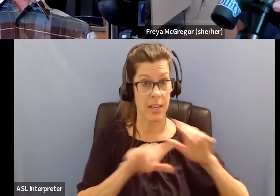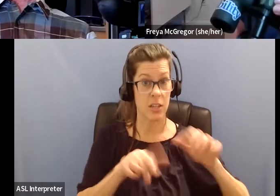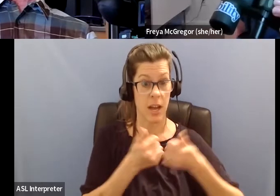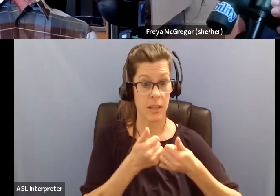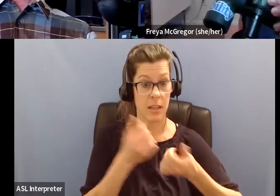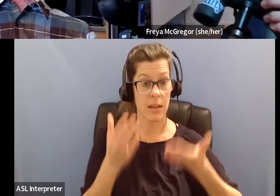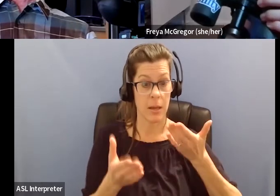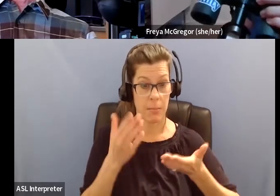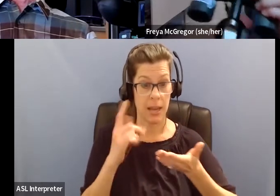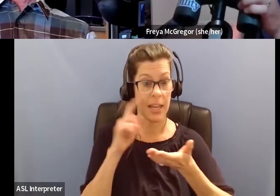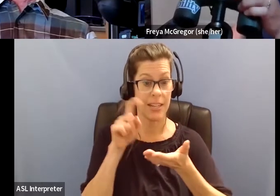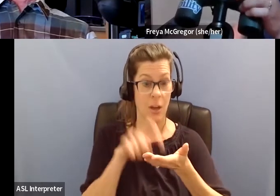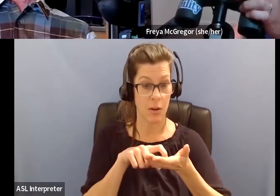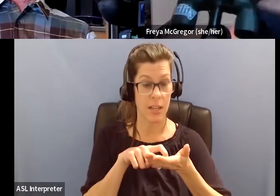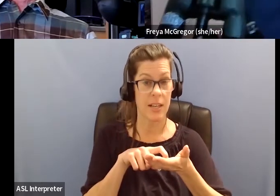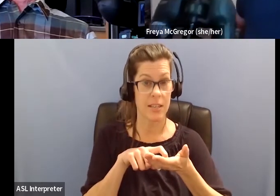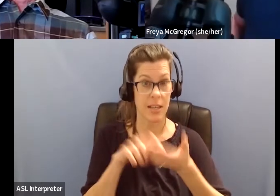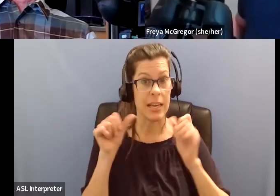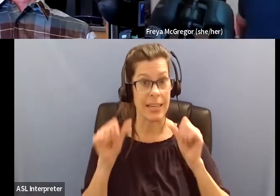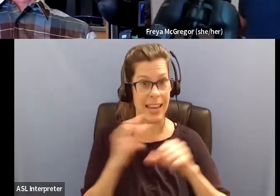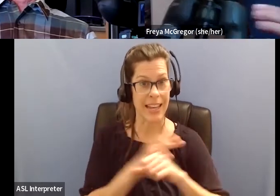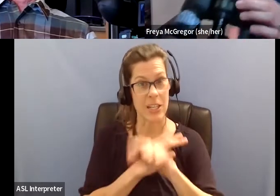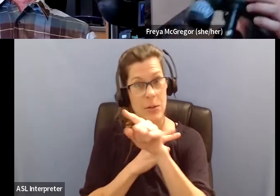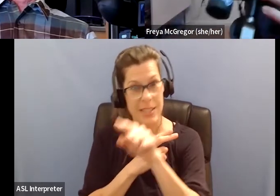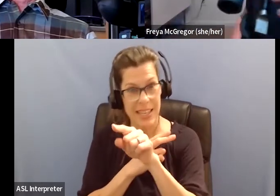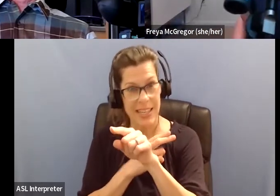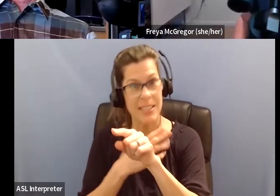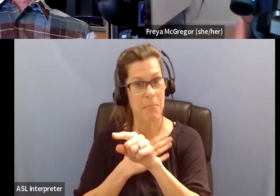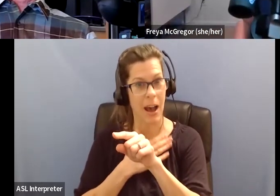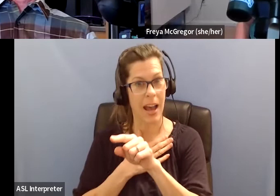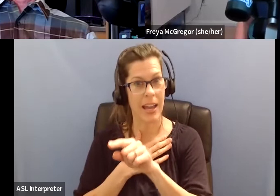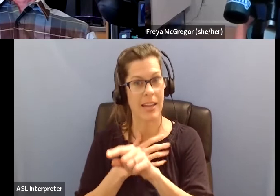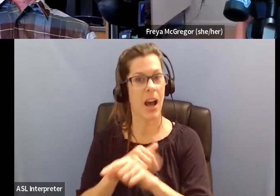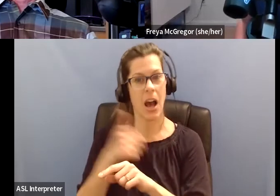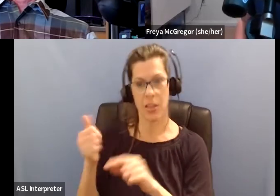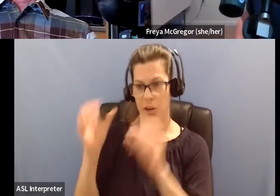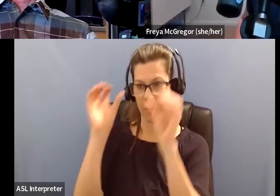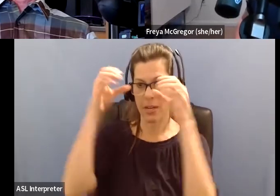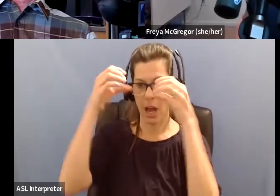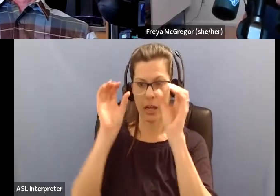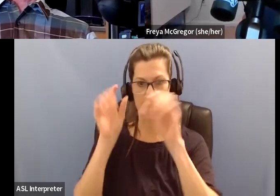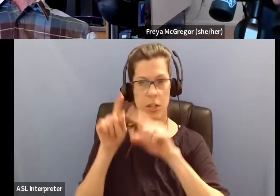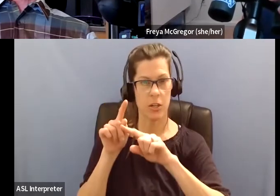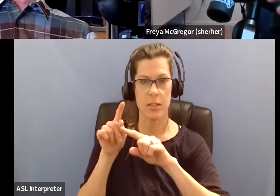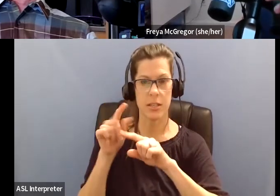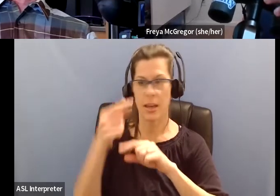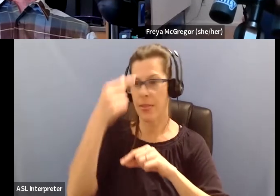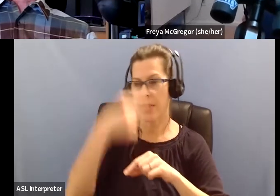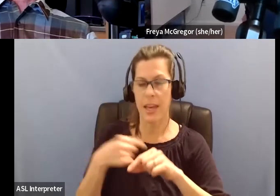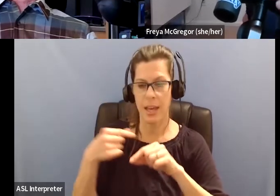that they can focus these binoculars but couldn't focus another pair with the different, really thin